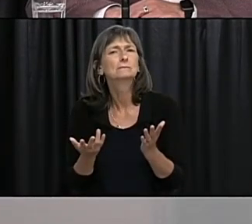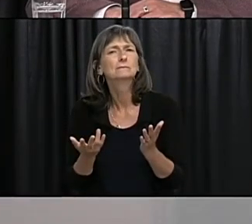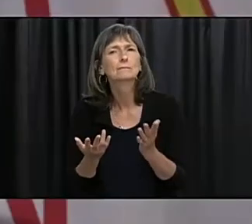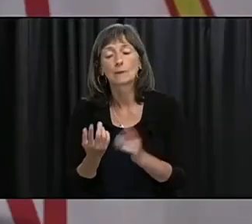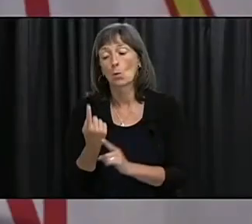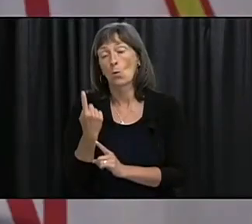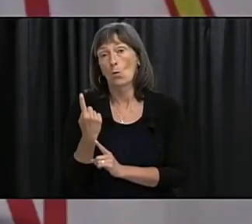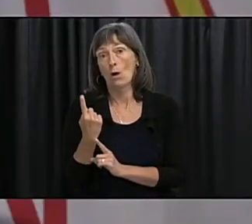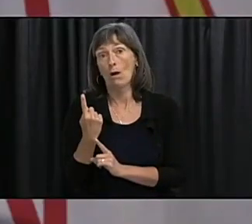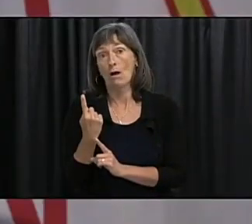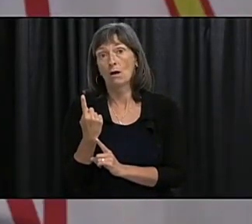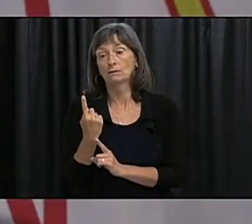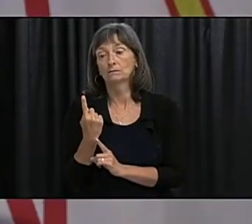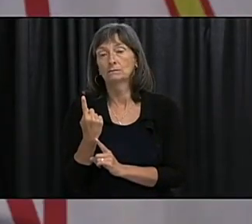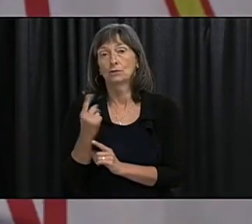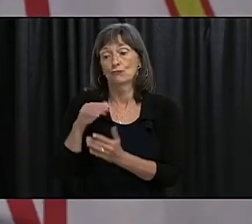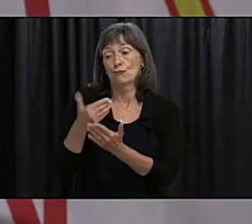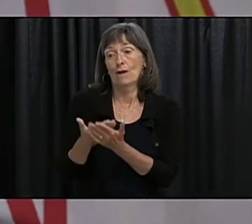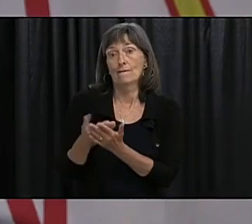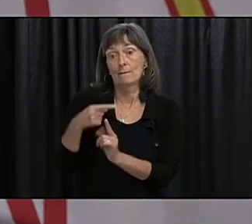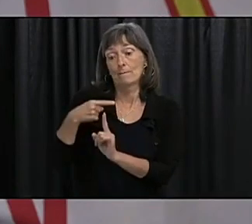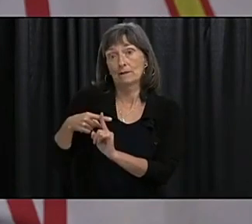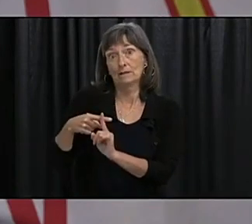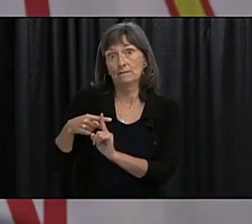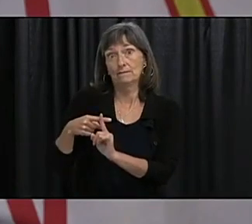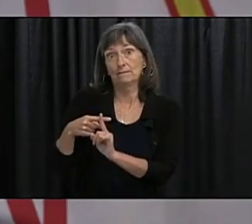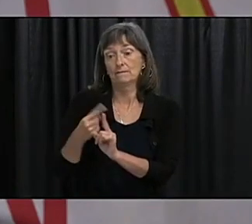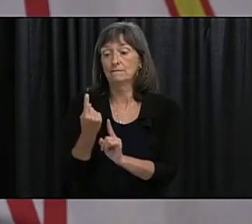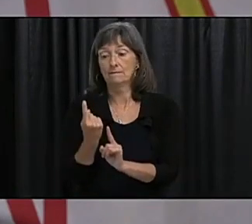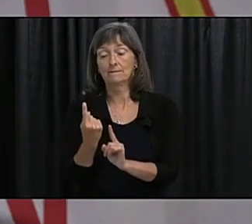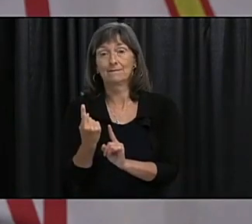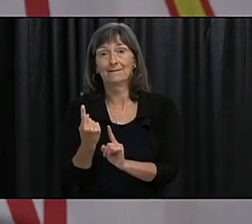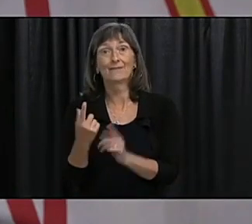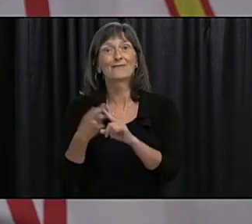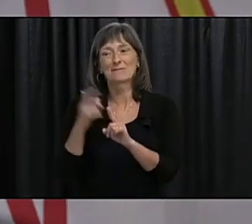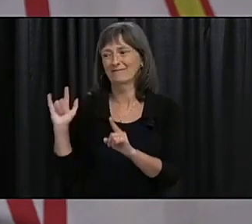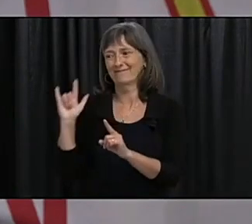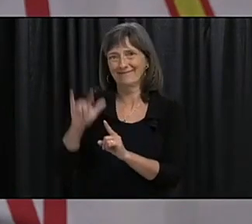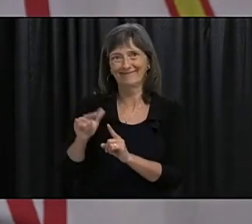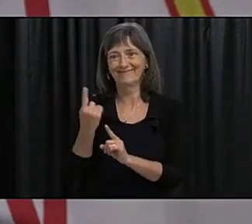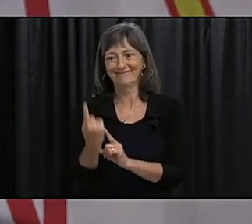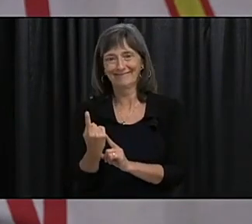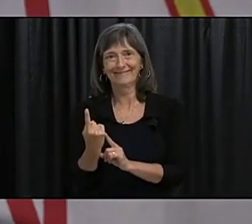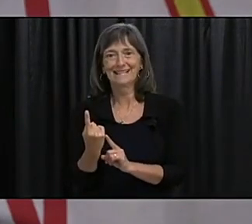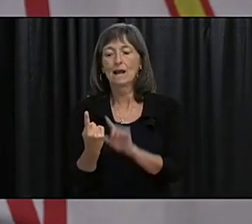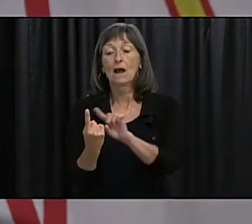one is a close contact of the other and I really can't give any more detail than that okay